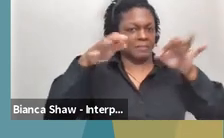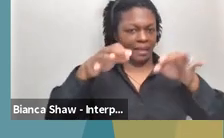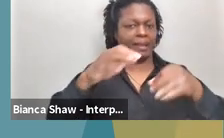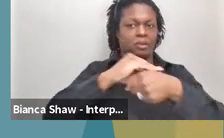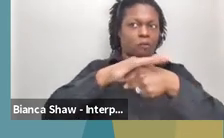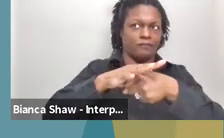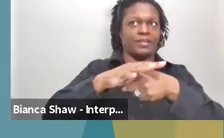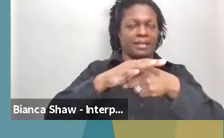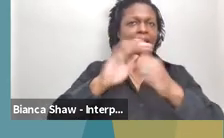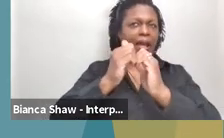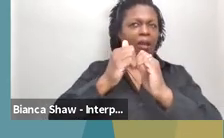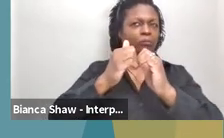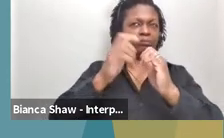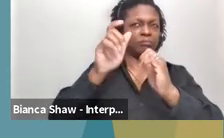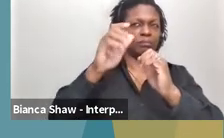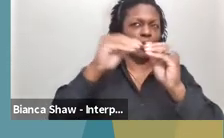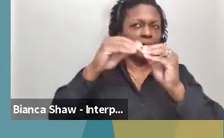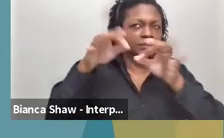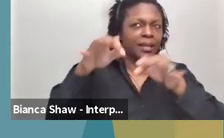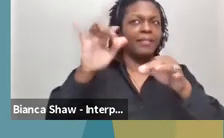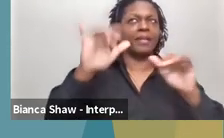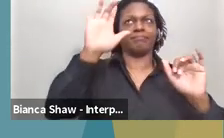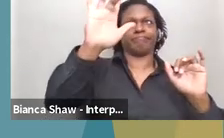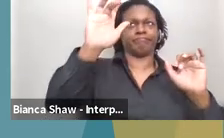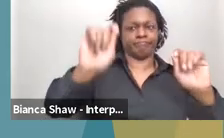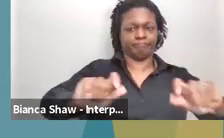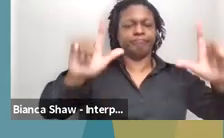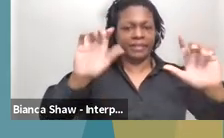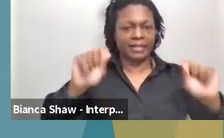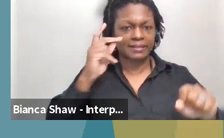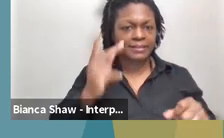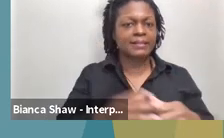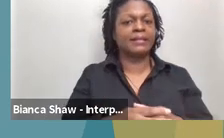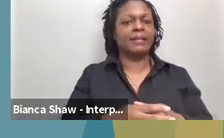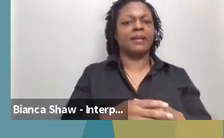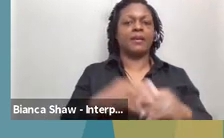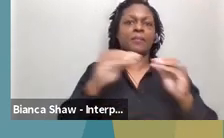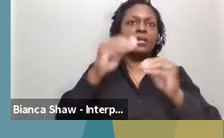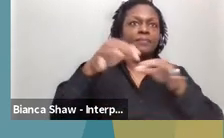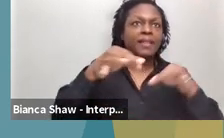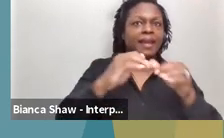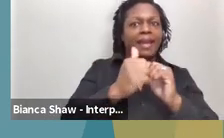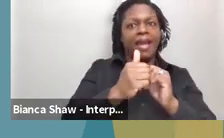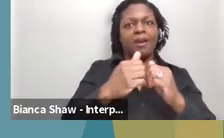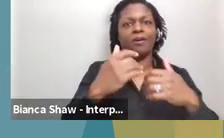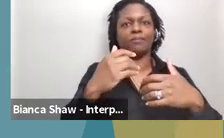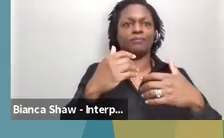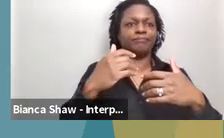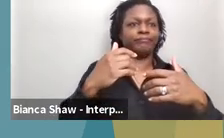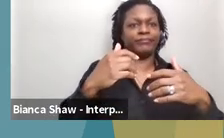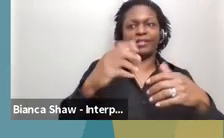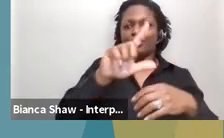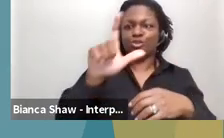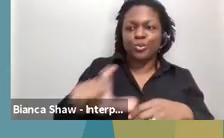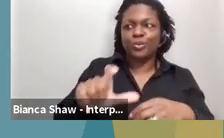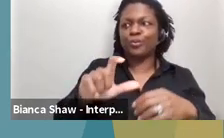back to, you know, what are the rules around, uh, telehealth and accommodations and how to, how to make sure an interpreter is in on a Zoom meeting, those